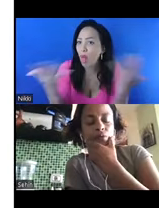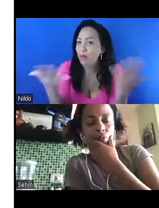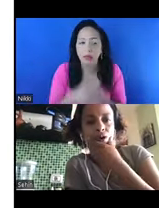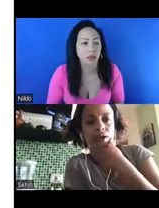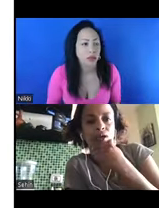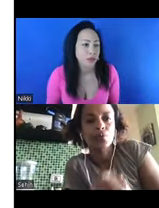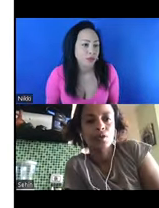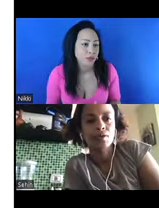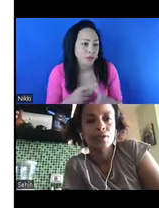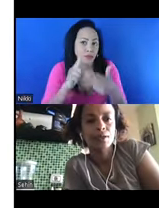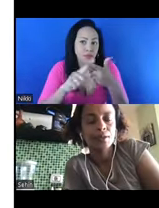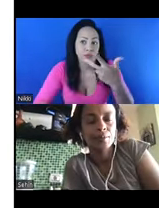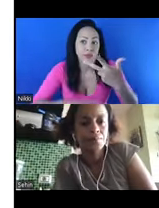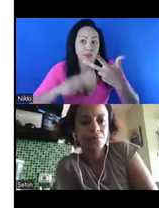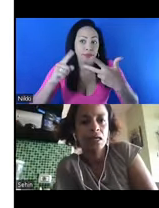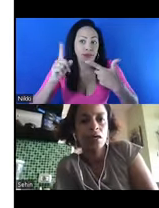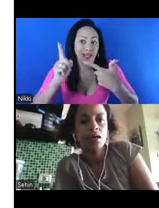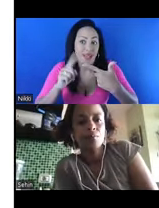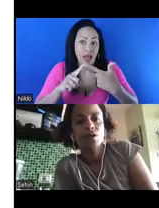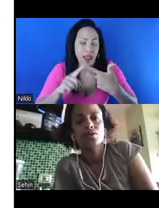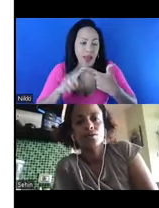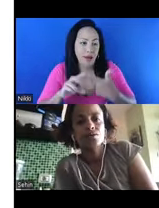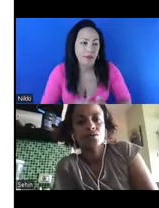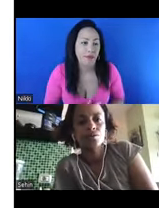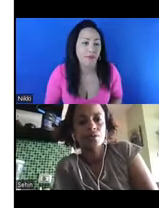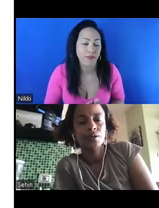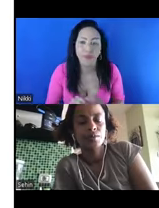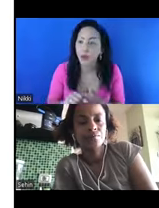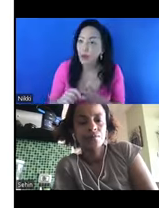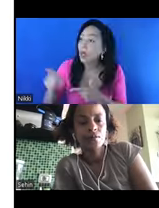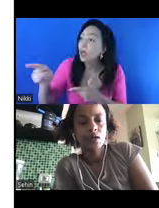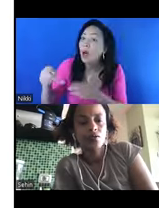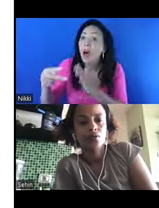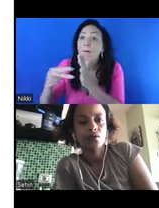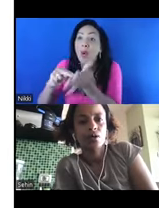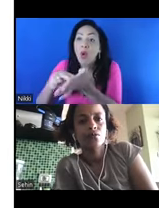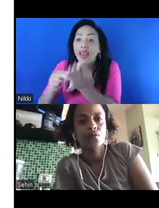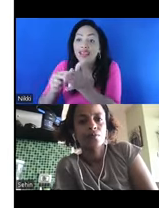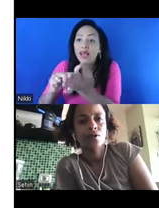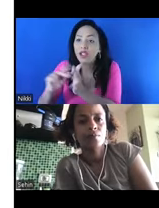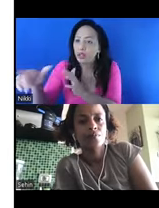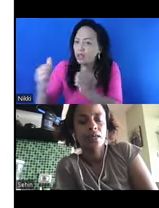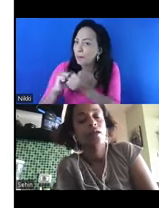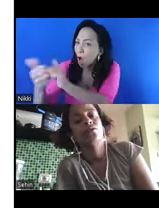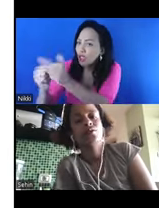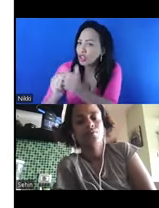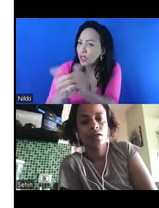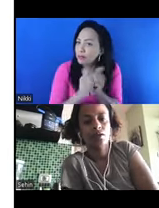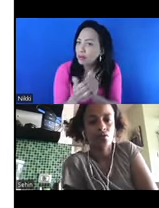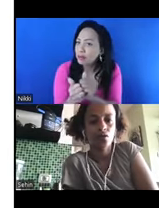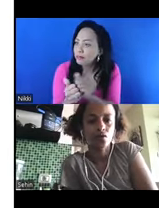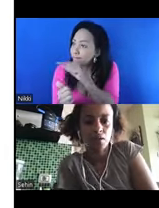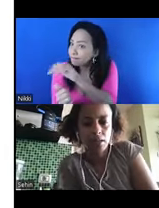we're working with partners on kind of calling for an end